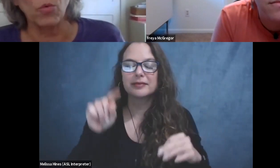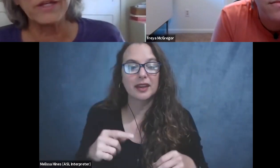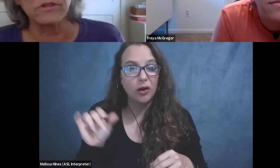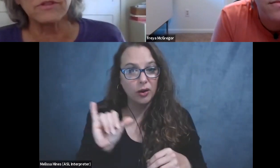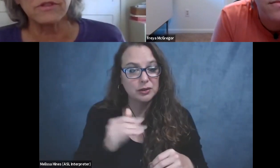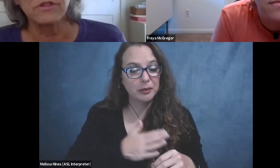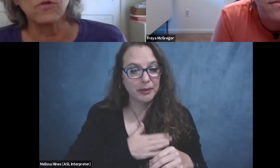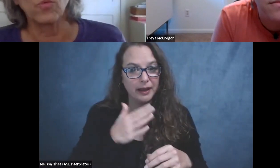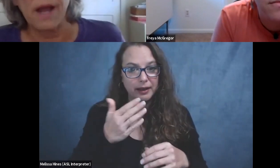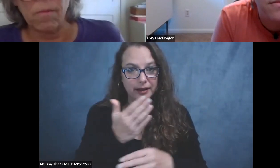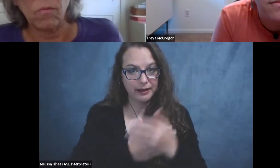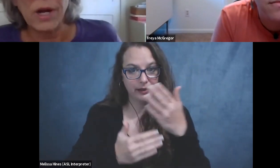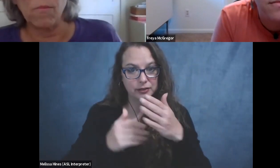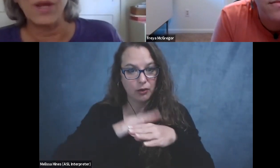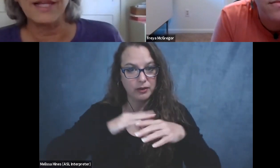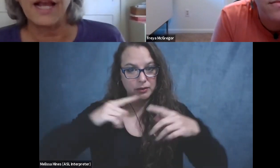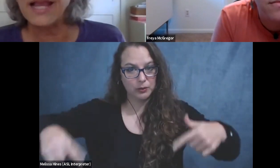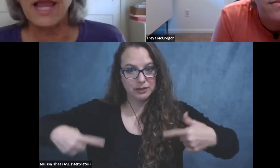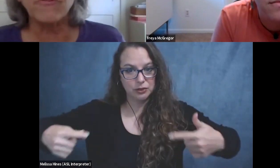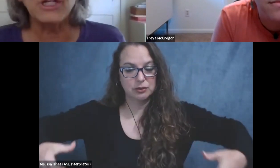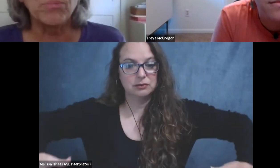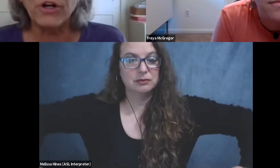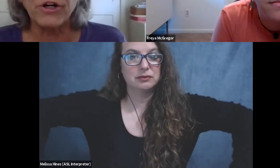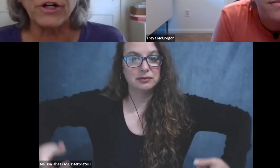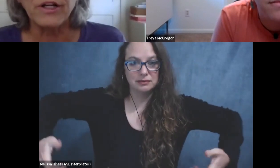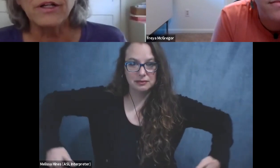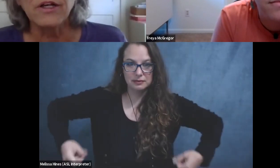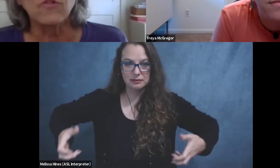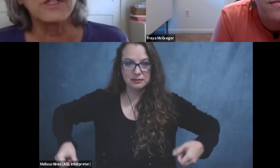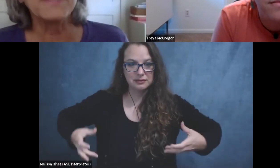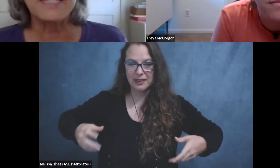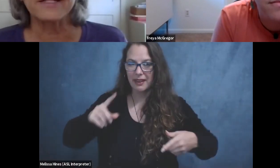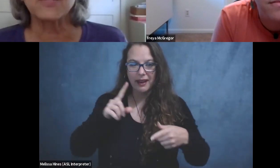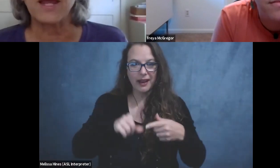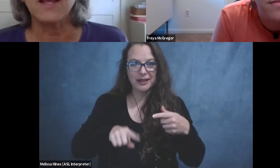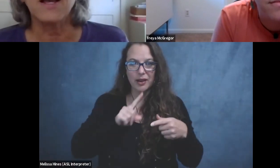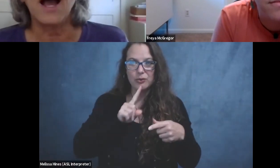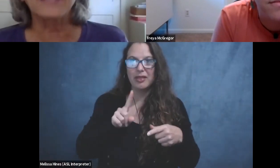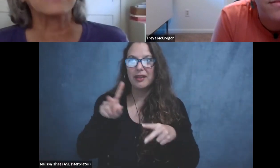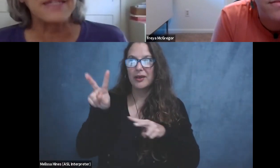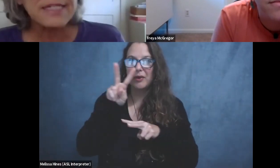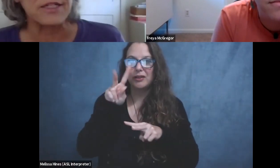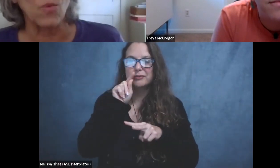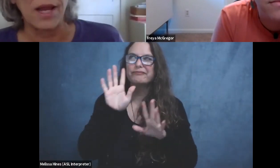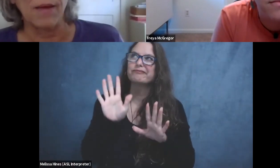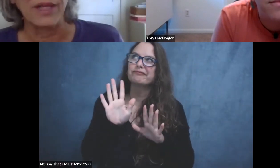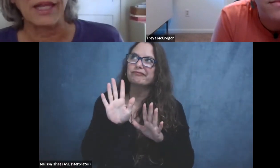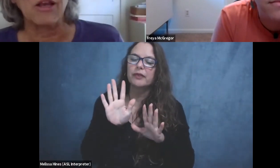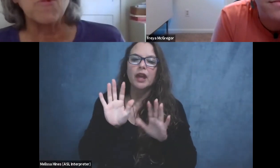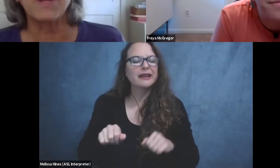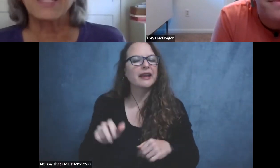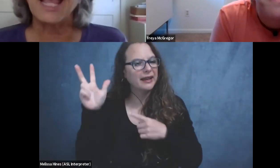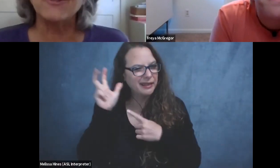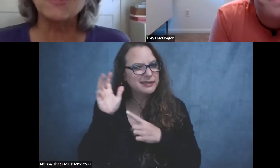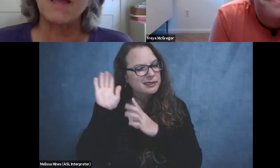hands on the wheels when I'm, when I'm wheeling, I can't really bird. Well, let me say it this way. I can listen while I'm